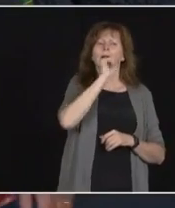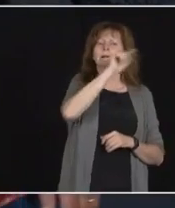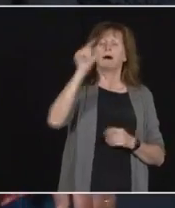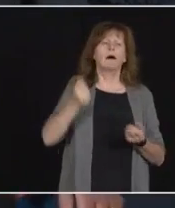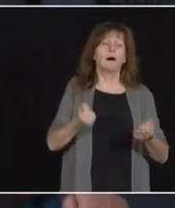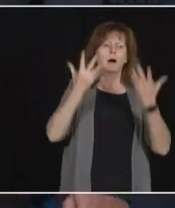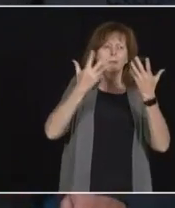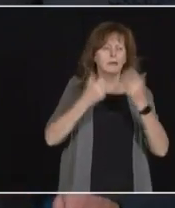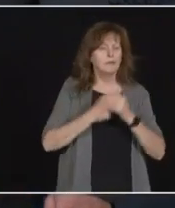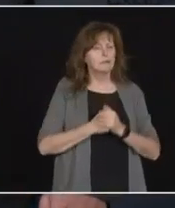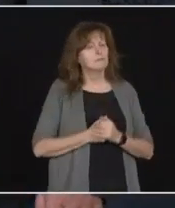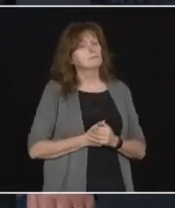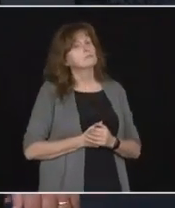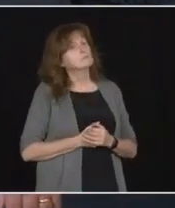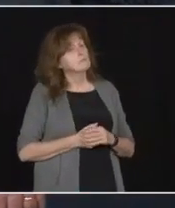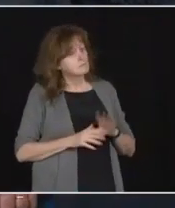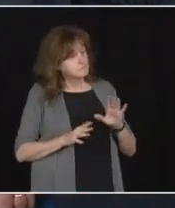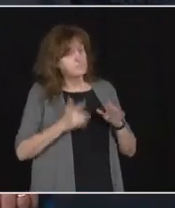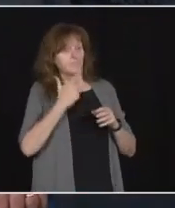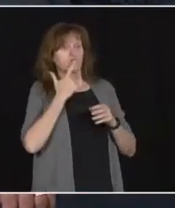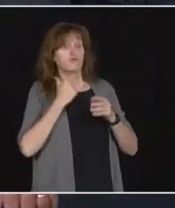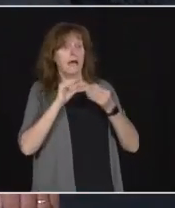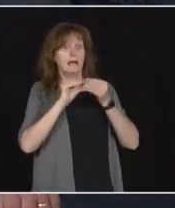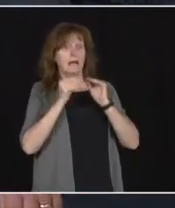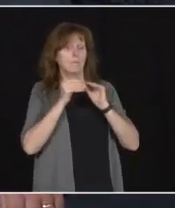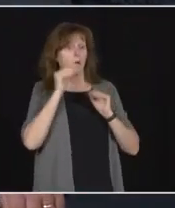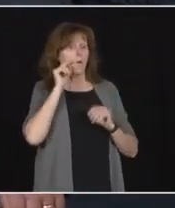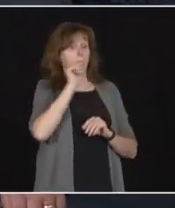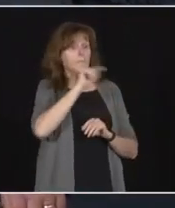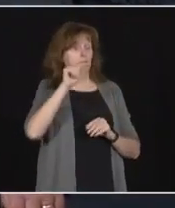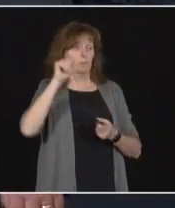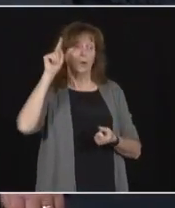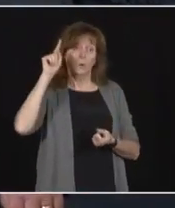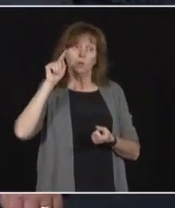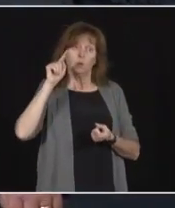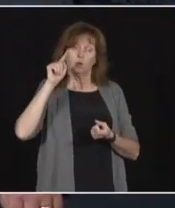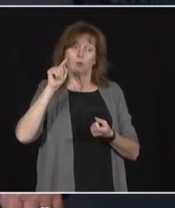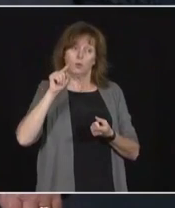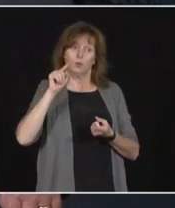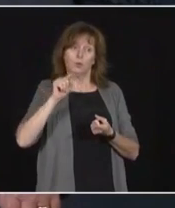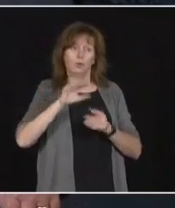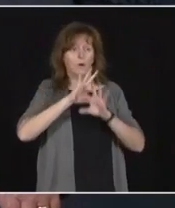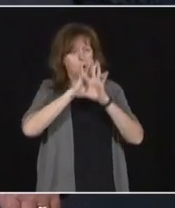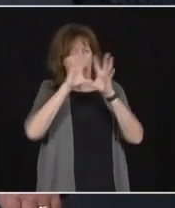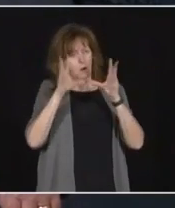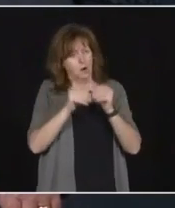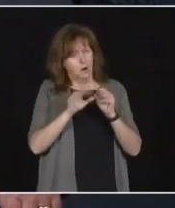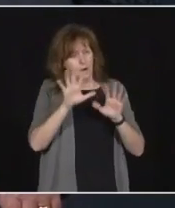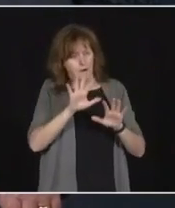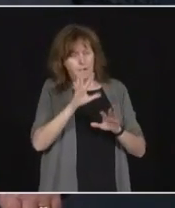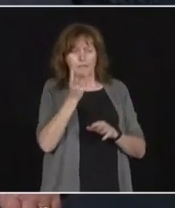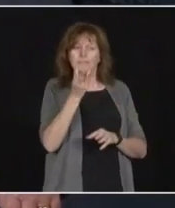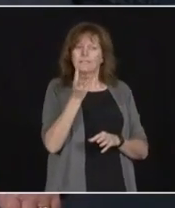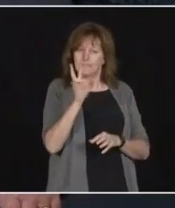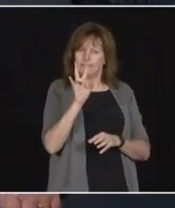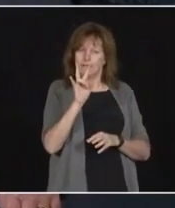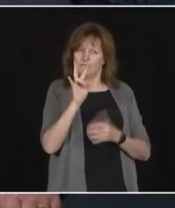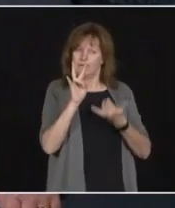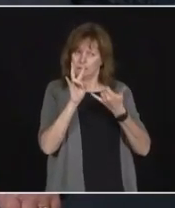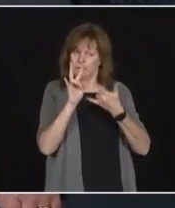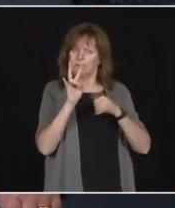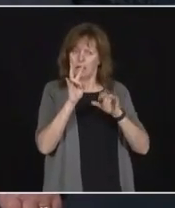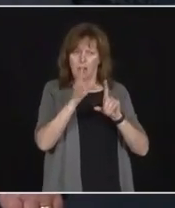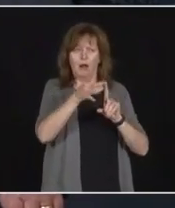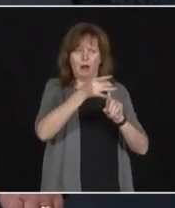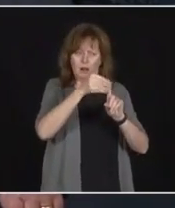Our code red numbers are dropping daily. And we have about 67 homes still in outbreak. Of that, there are roughly,